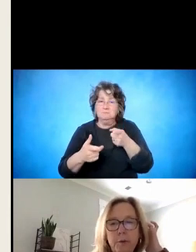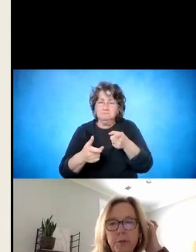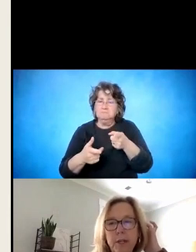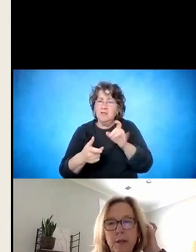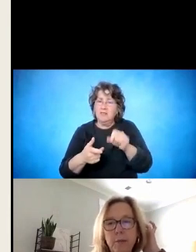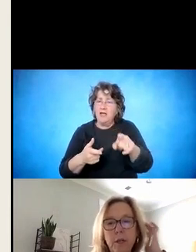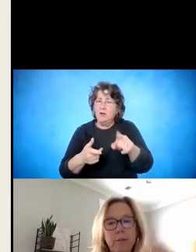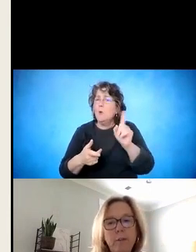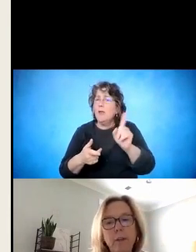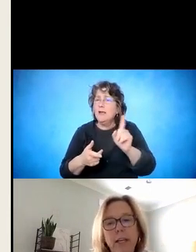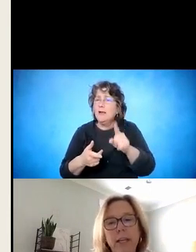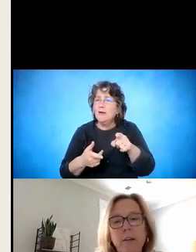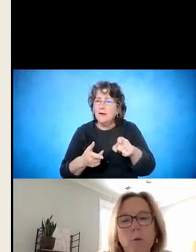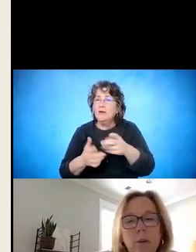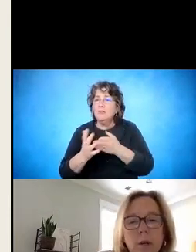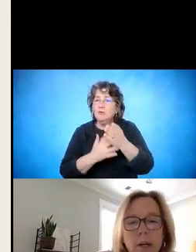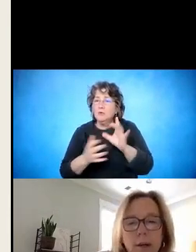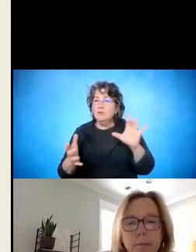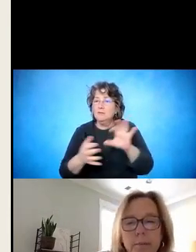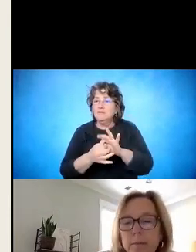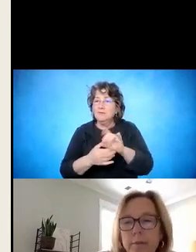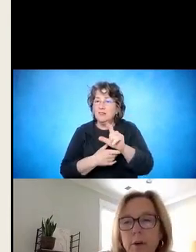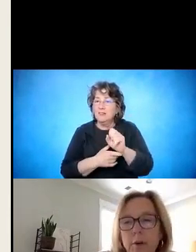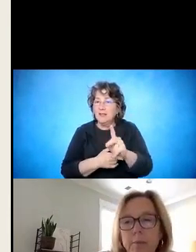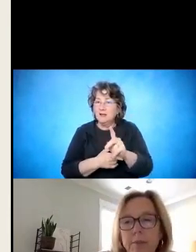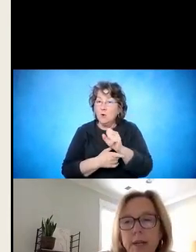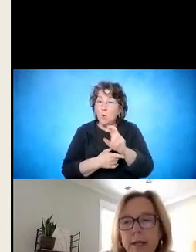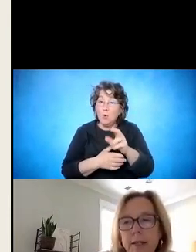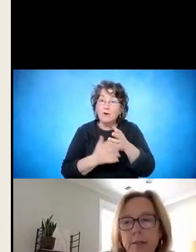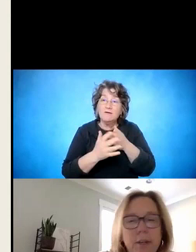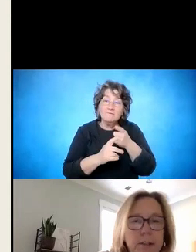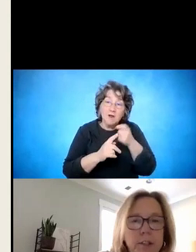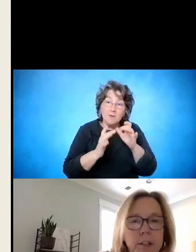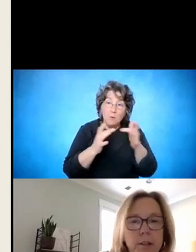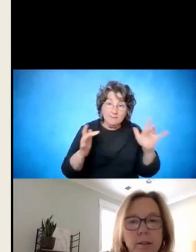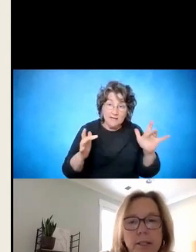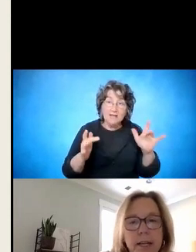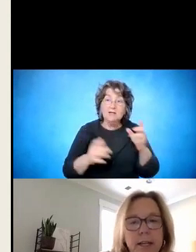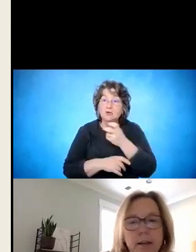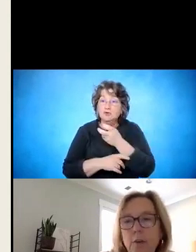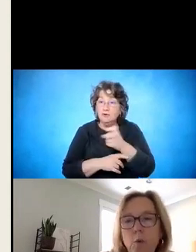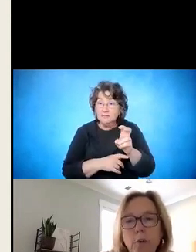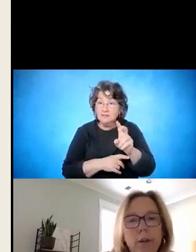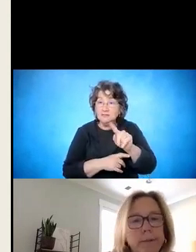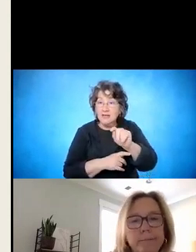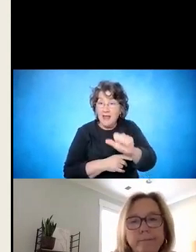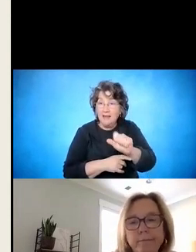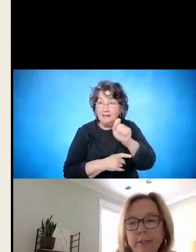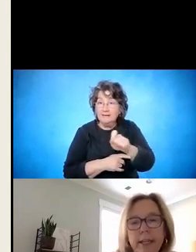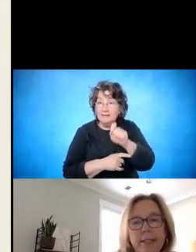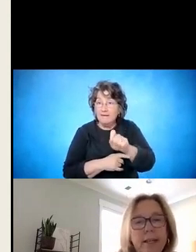those through the link or through our website, transitionta.org.